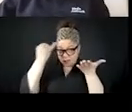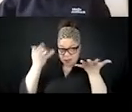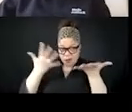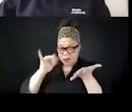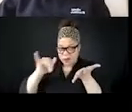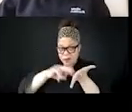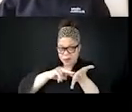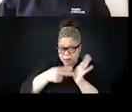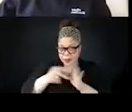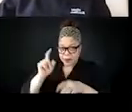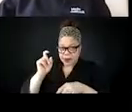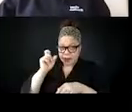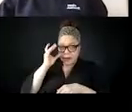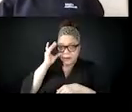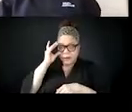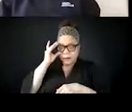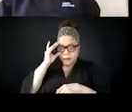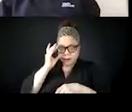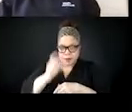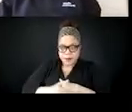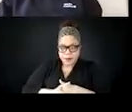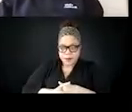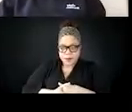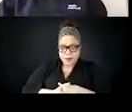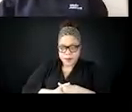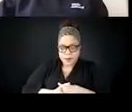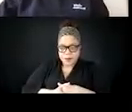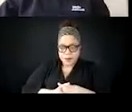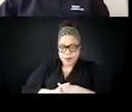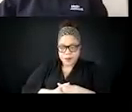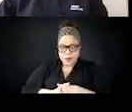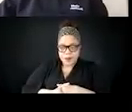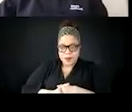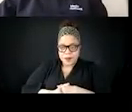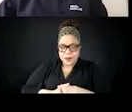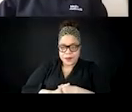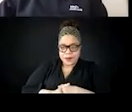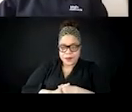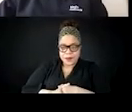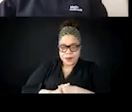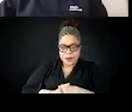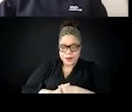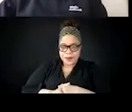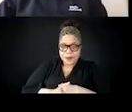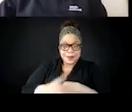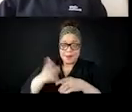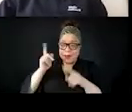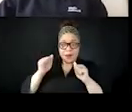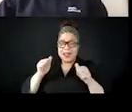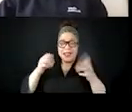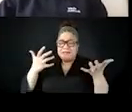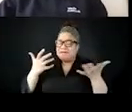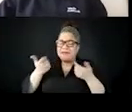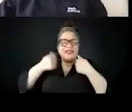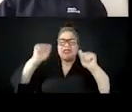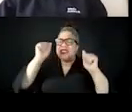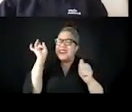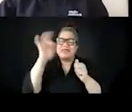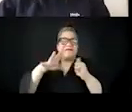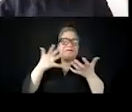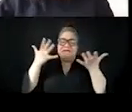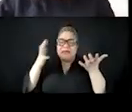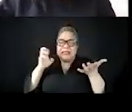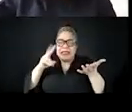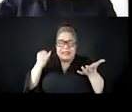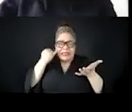You can take a swing, even if you don't think it's like, you know, the perfect thing. Yeah. I was like, I'm not sure exactly what the definition is going to